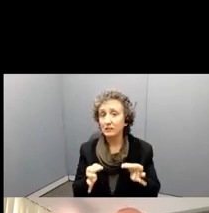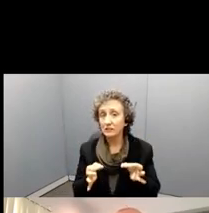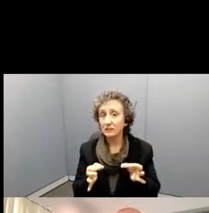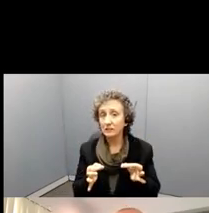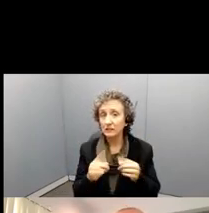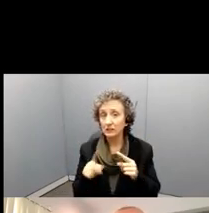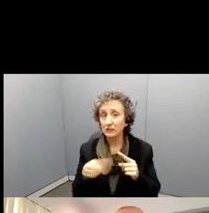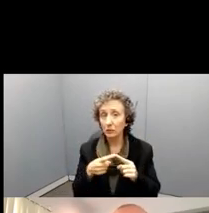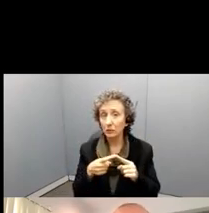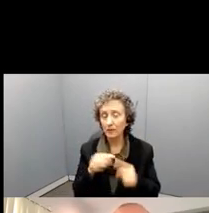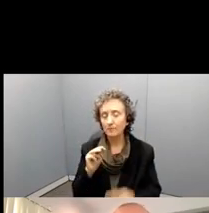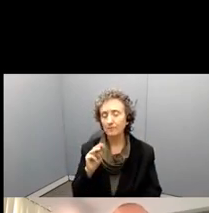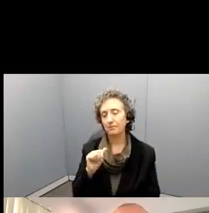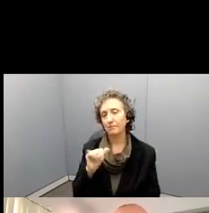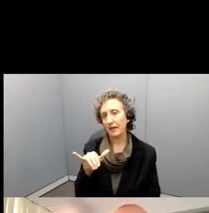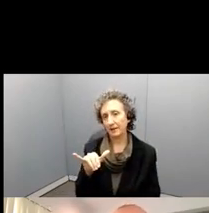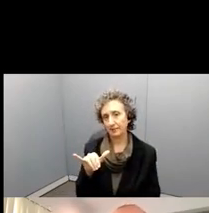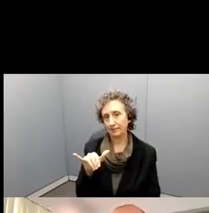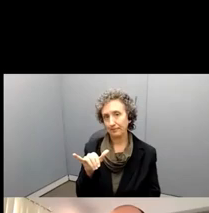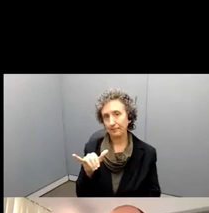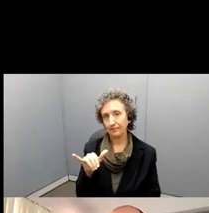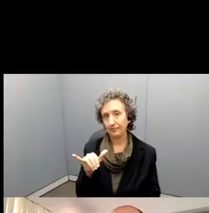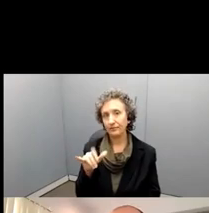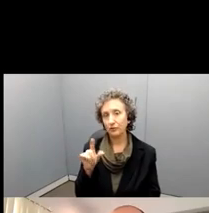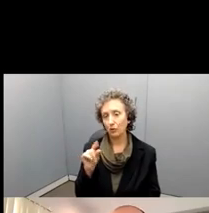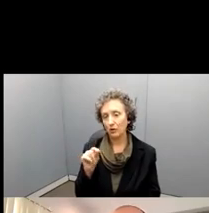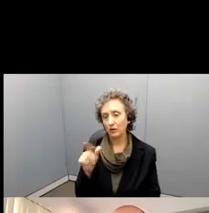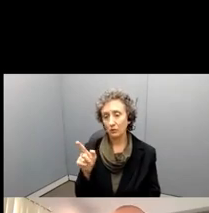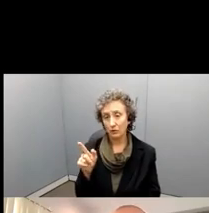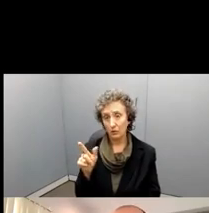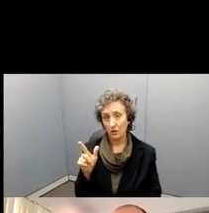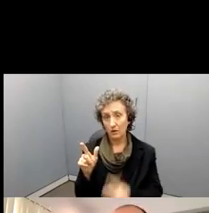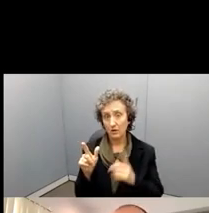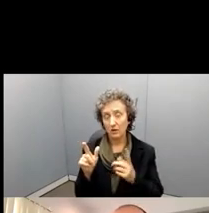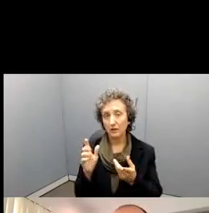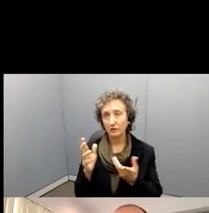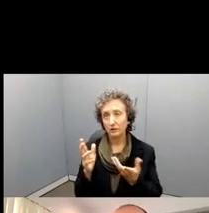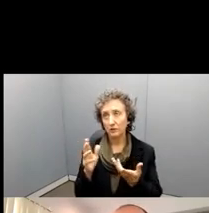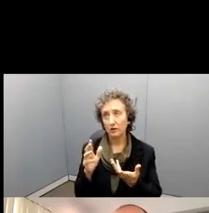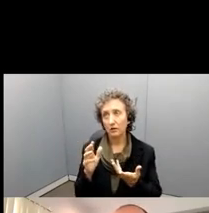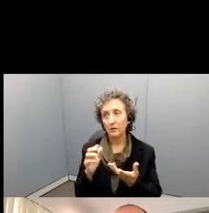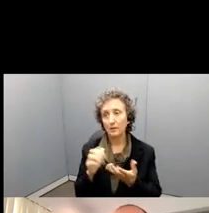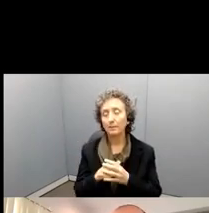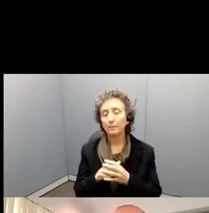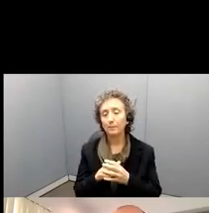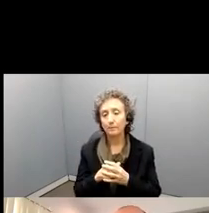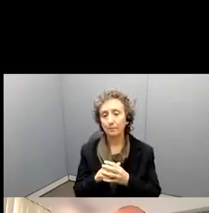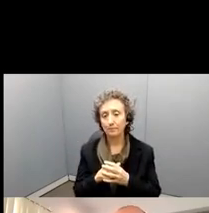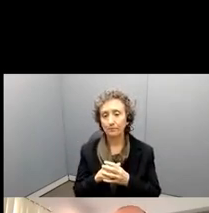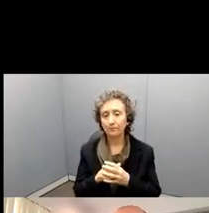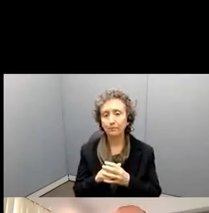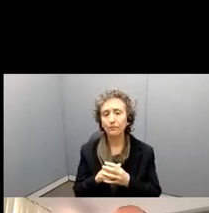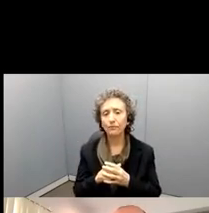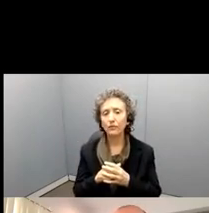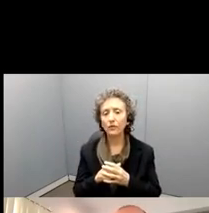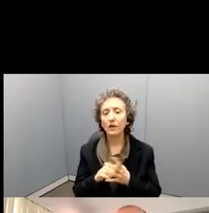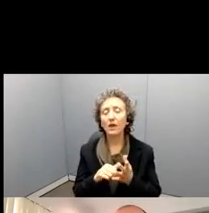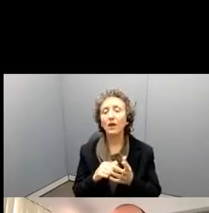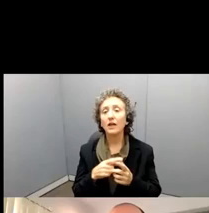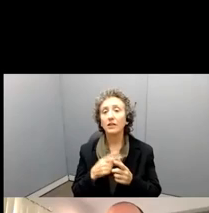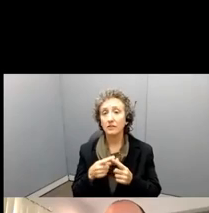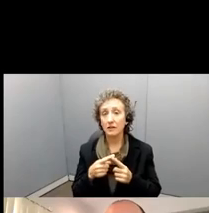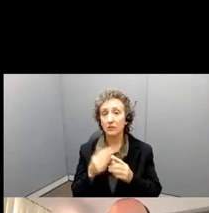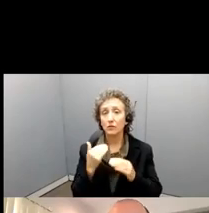May. So in, in May, that by, in, by May of 2021, we will send out our,